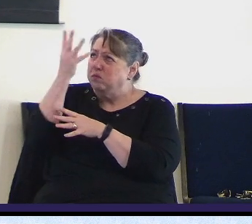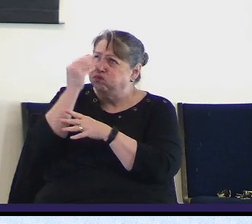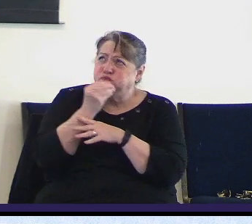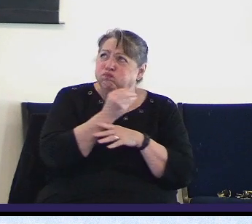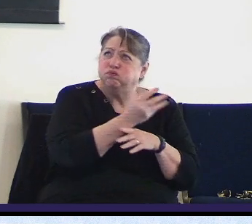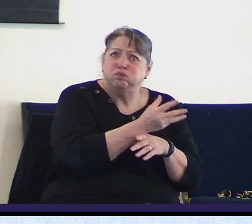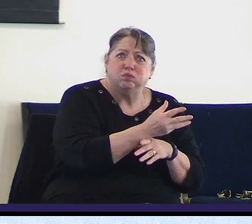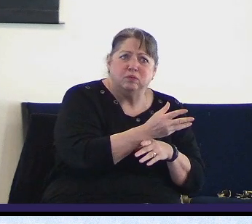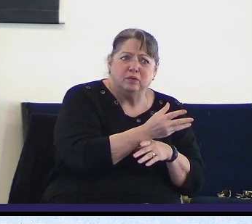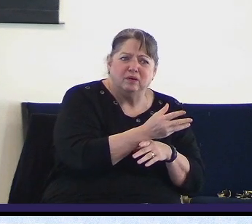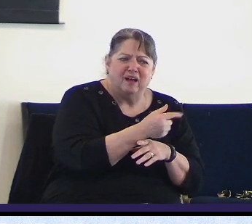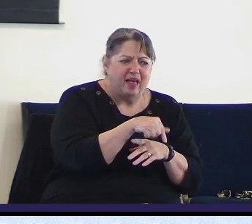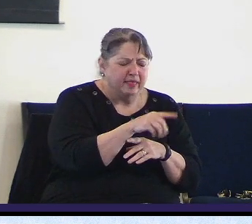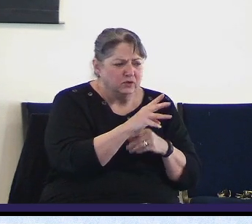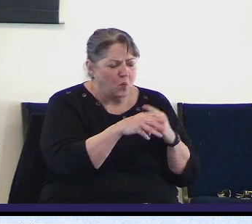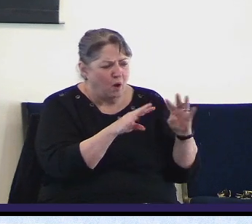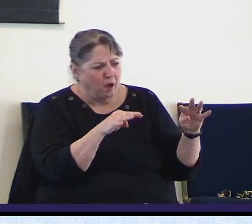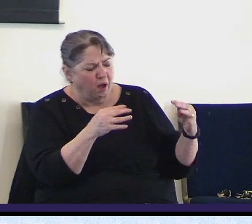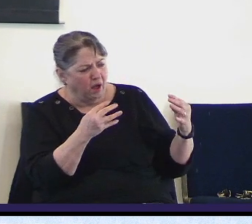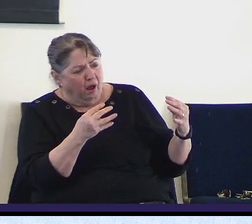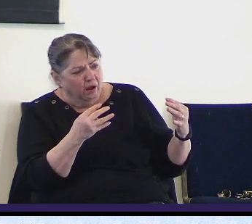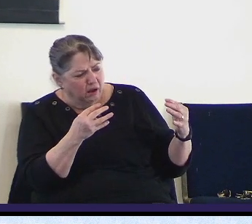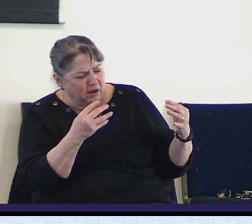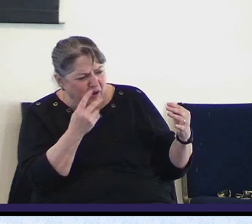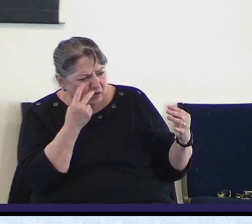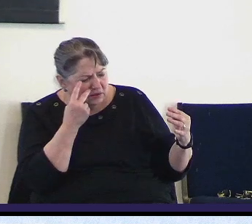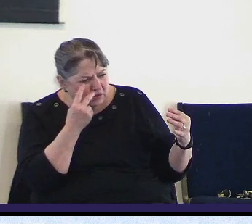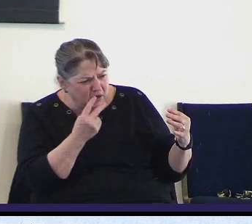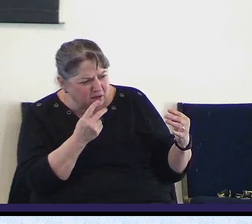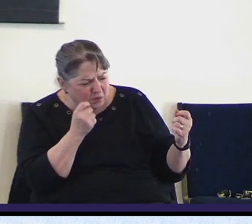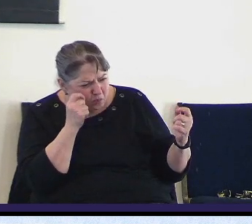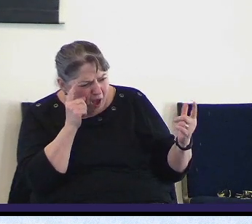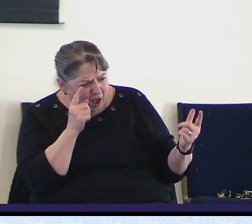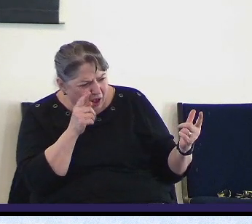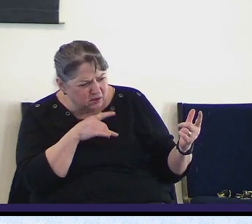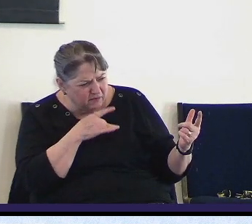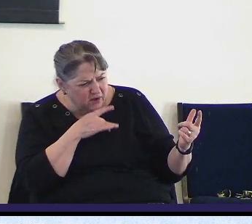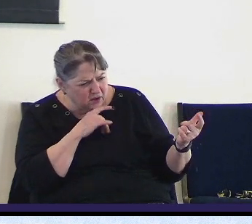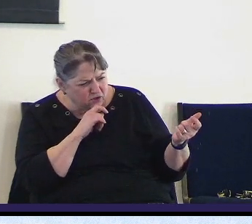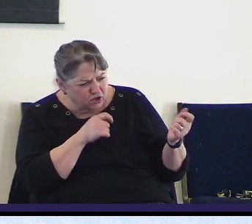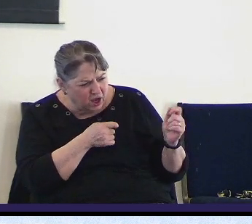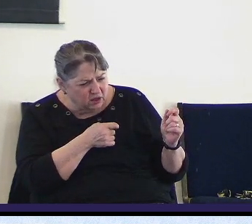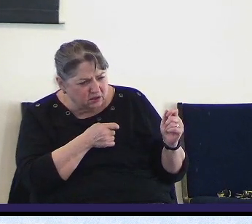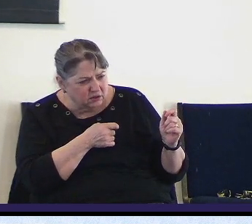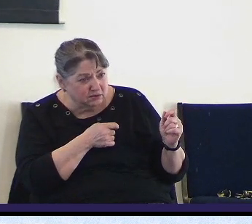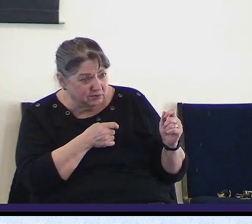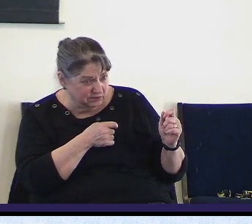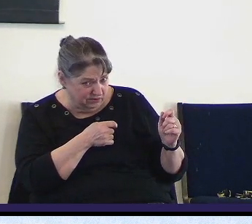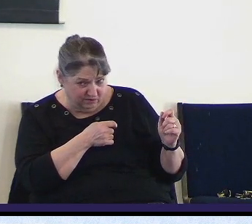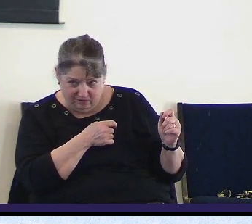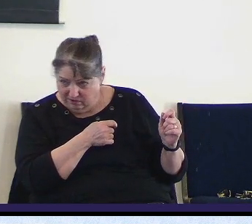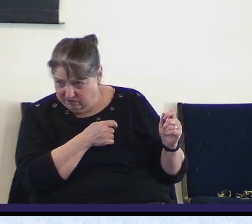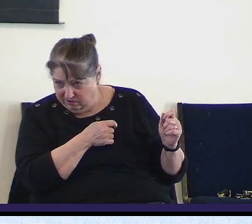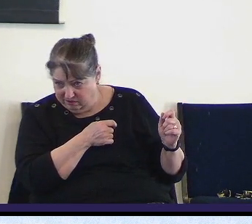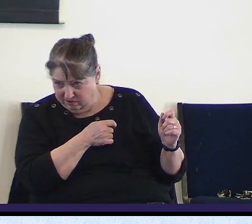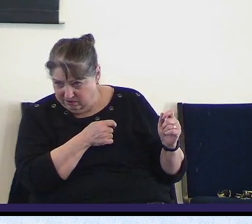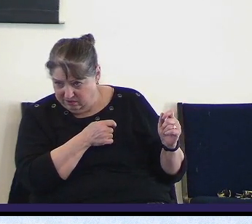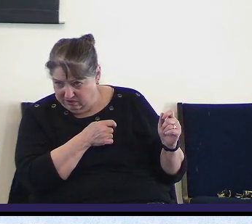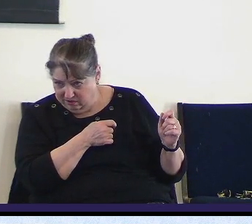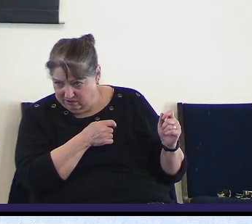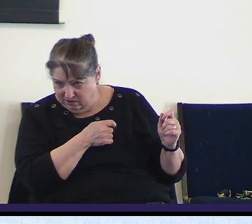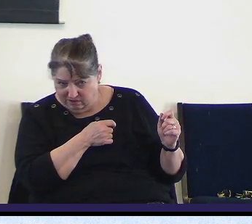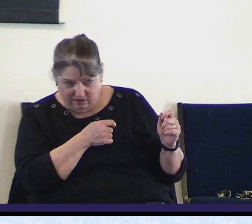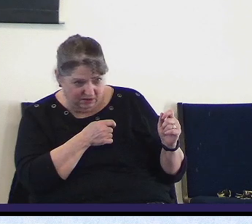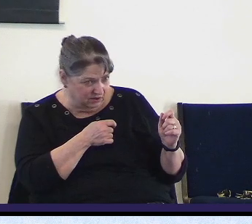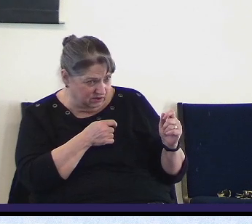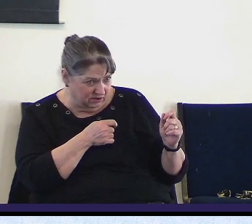hopeless with no direction and no purpose though it thinks it has it how do we deal